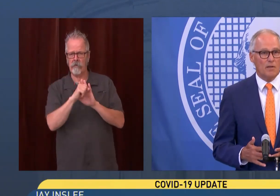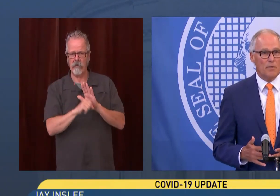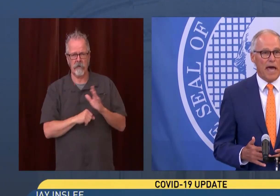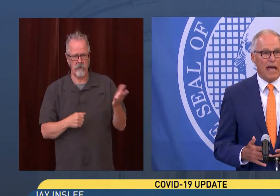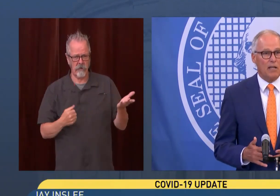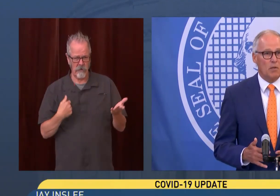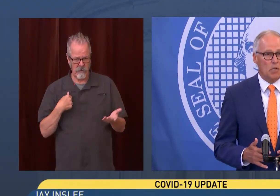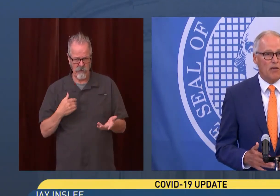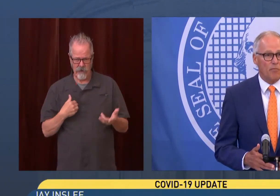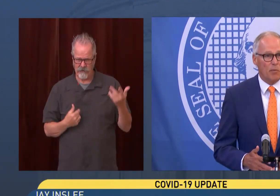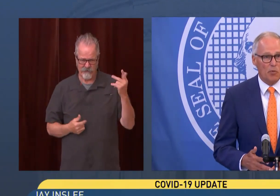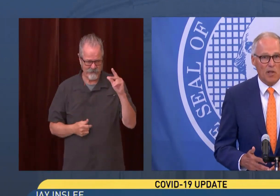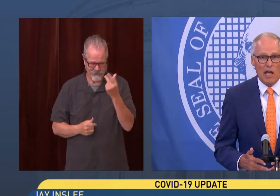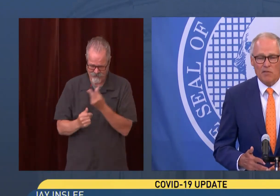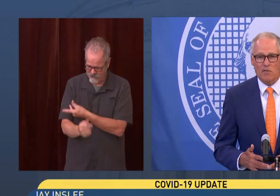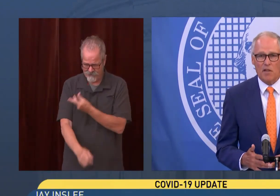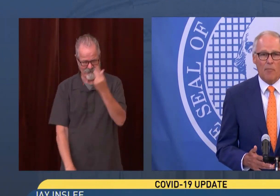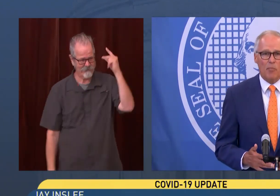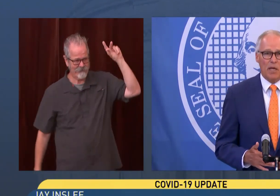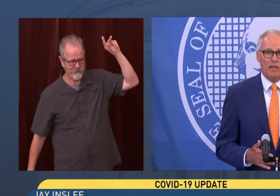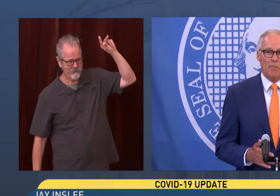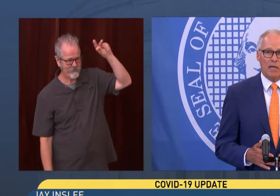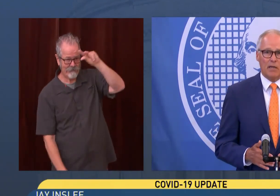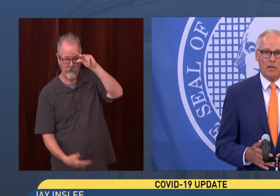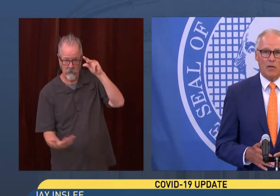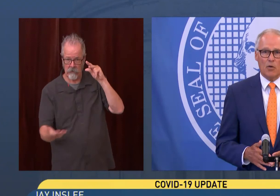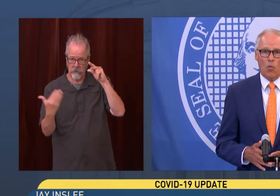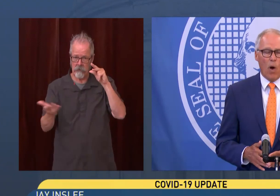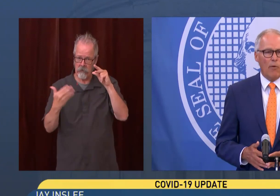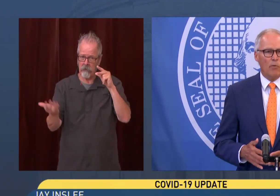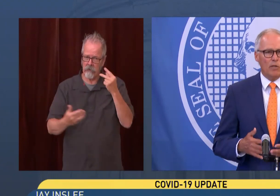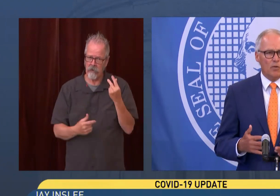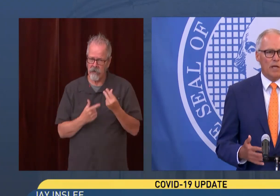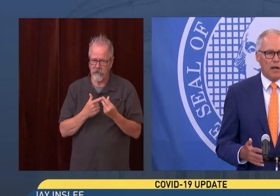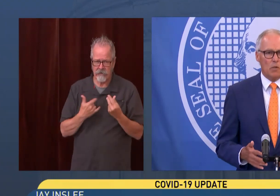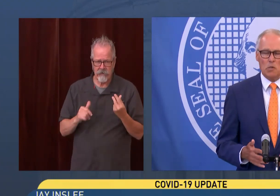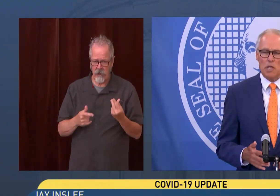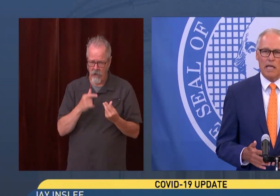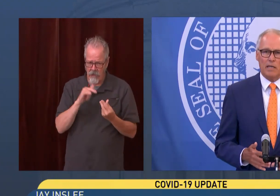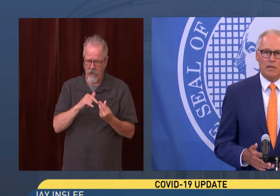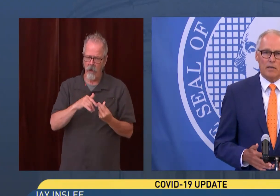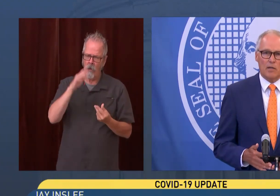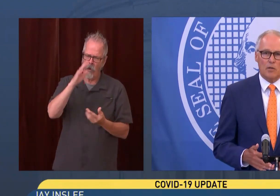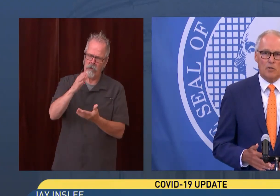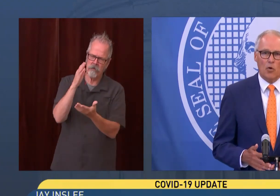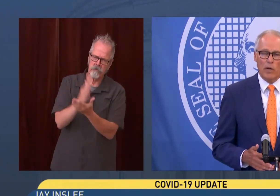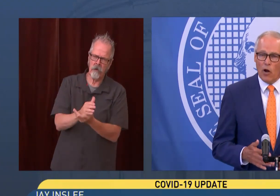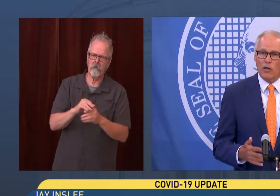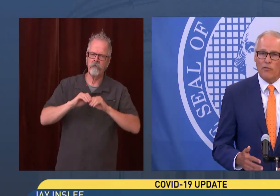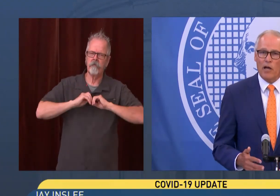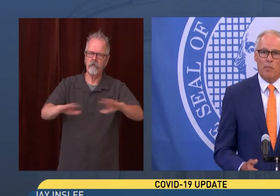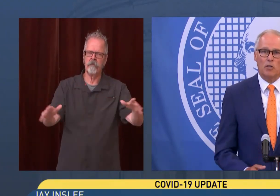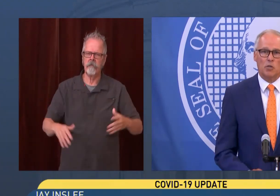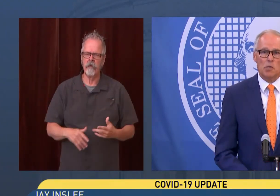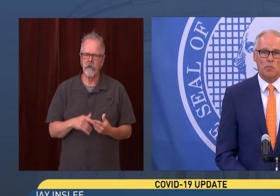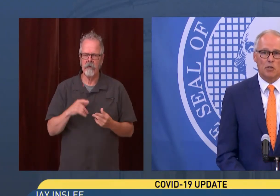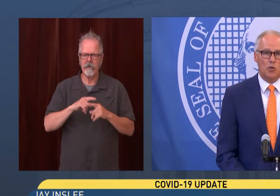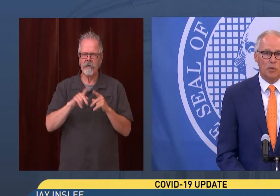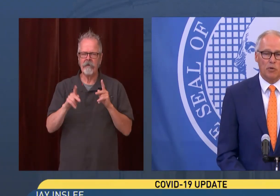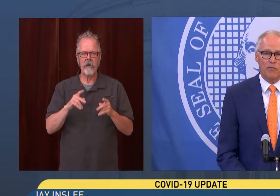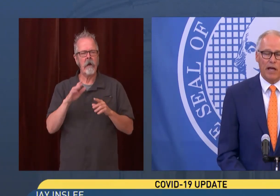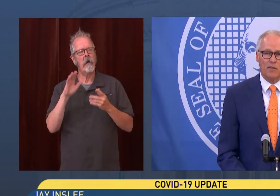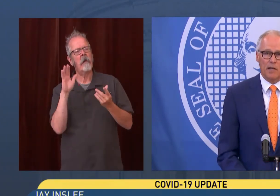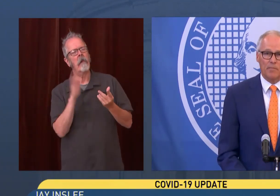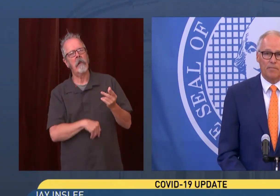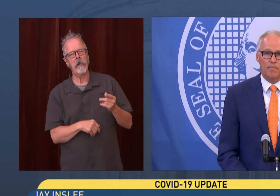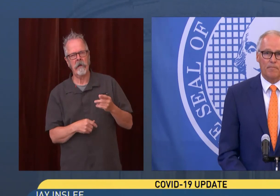medicine that can save people's lives and stop a pandemic. Why would we do that as a state? So we are going to find measures to make